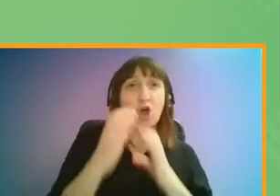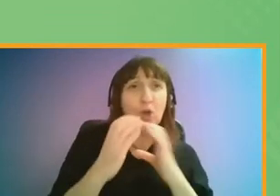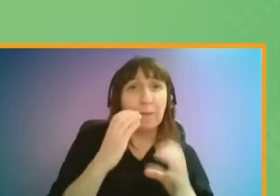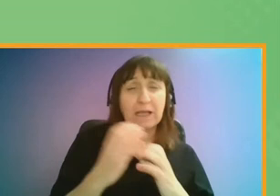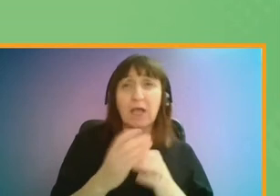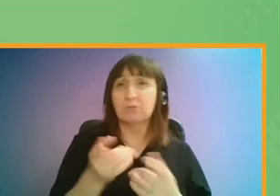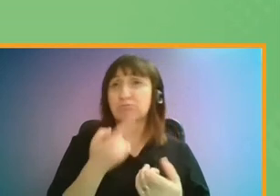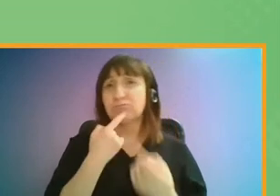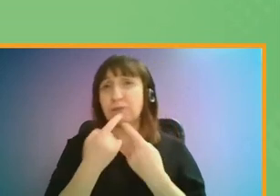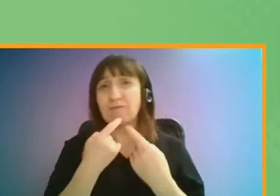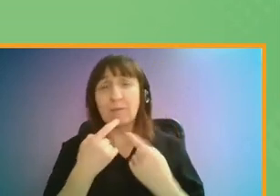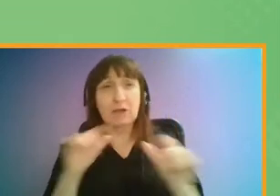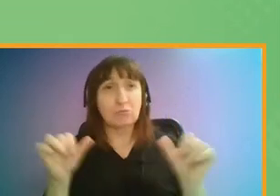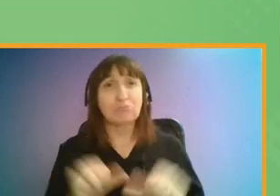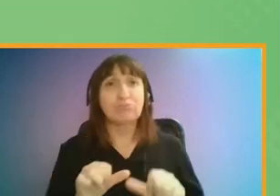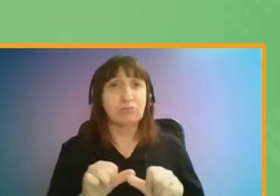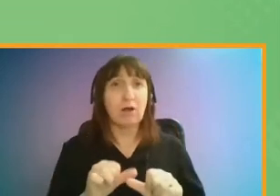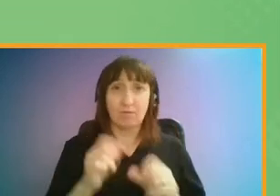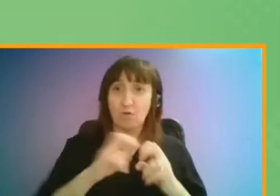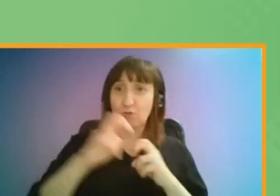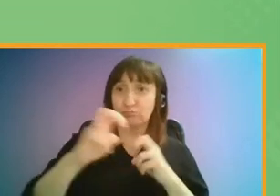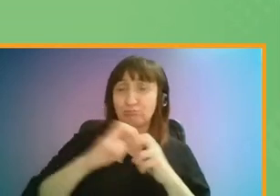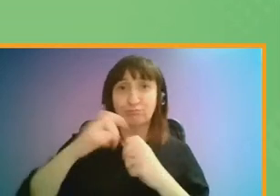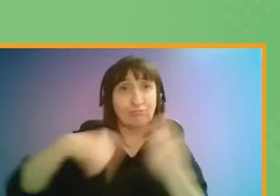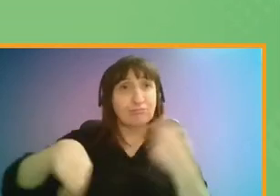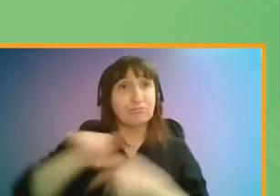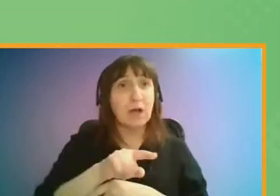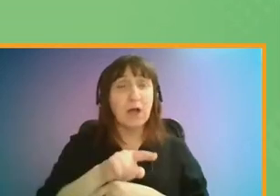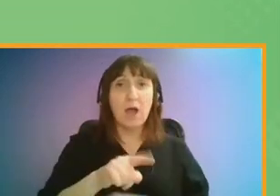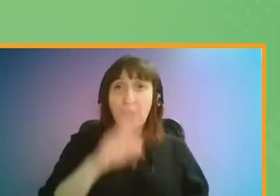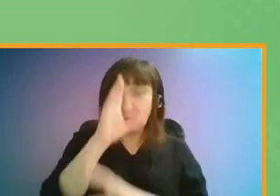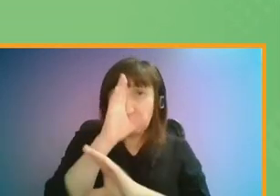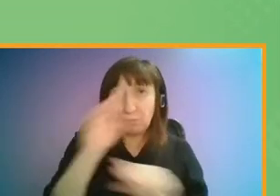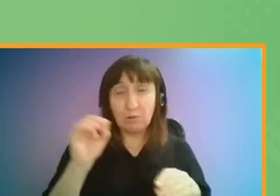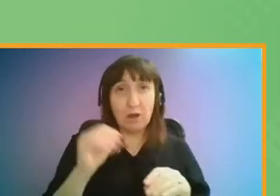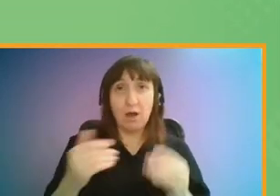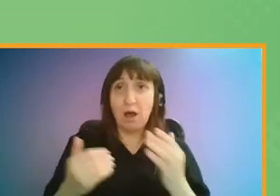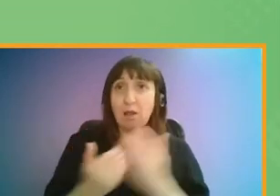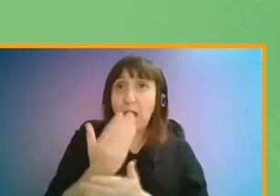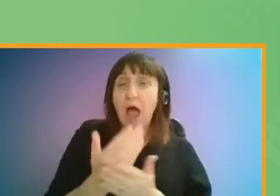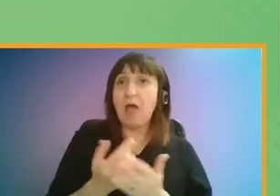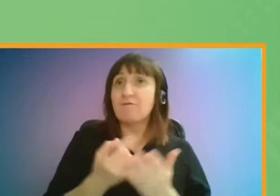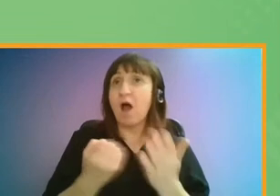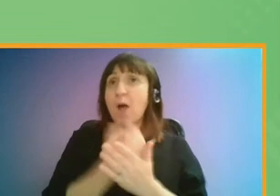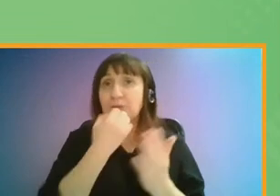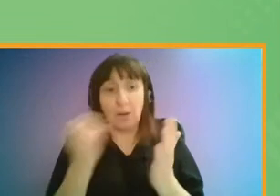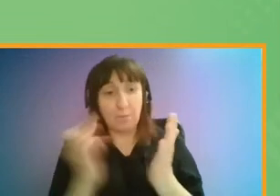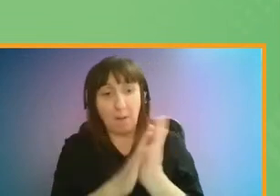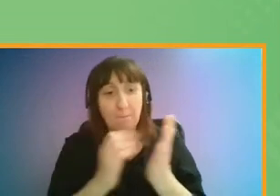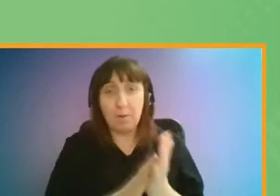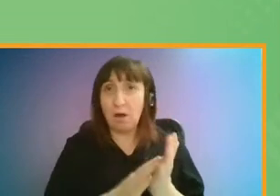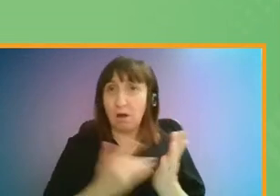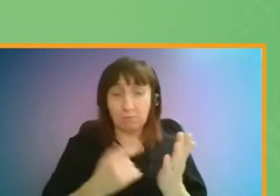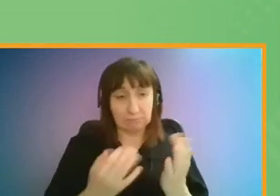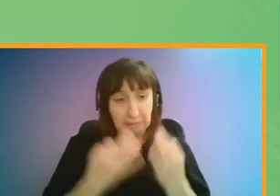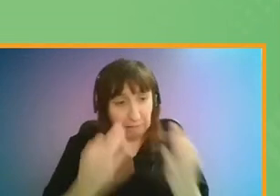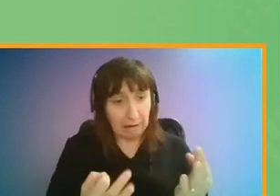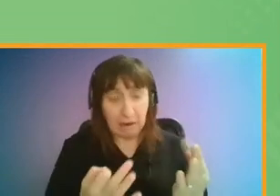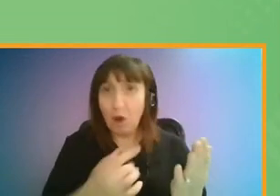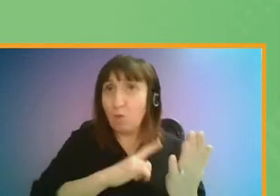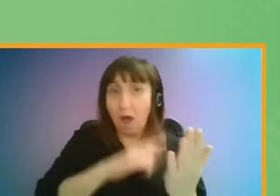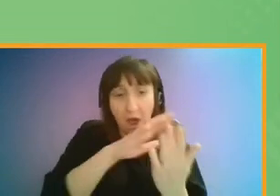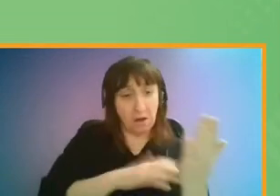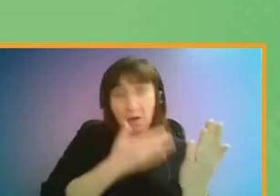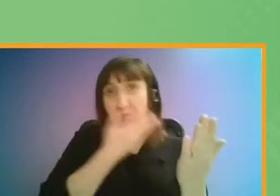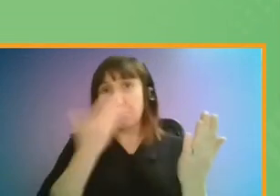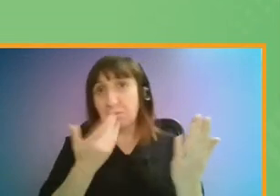limited information provided by transport operators. People highlighted a lack of live updates, including when or why services are delayed or cancelled, with